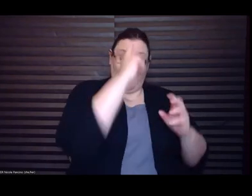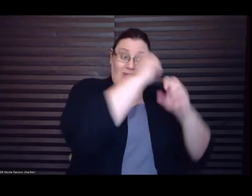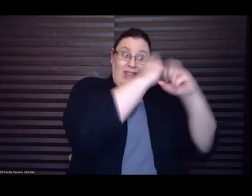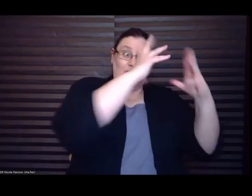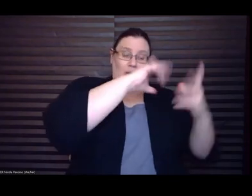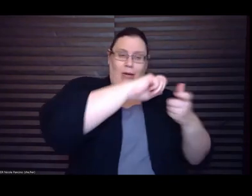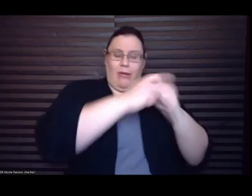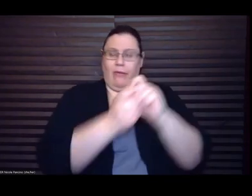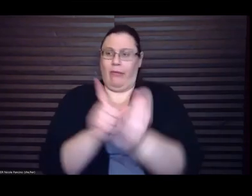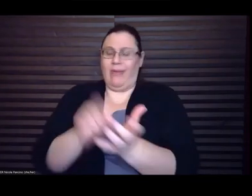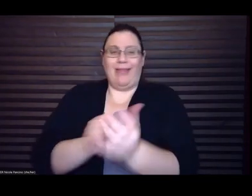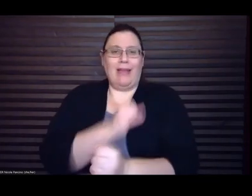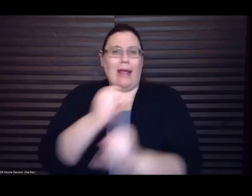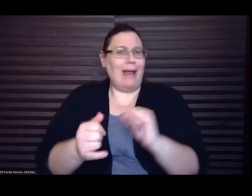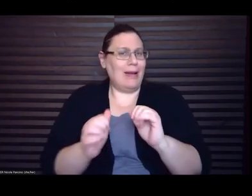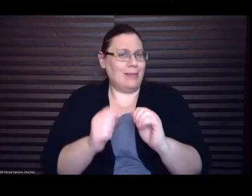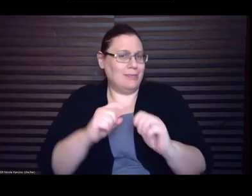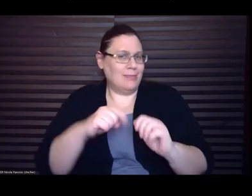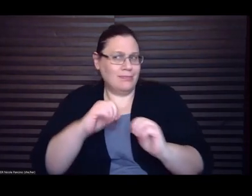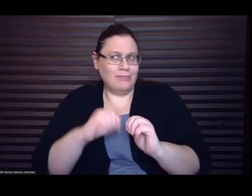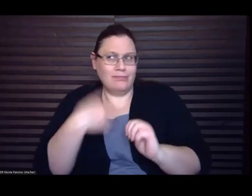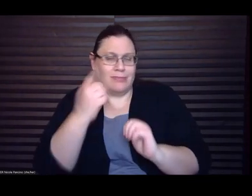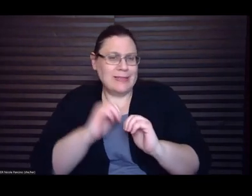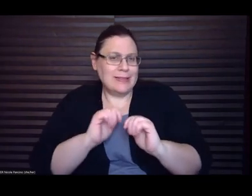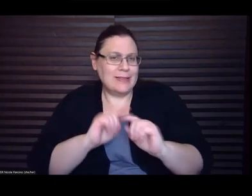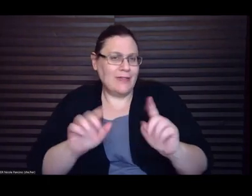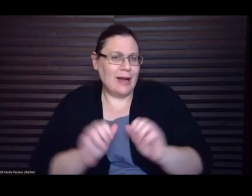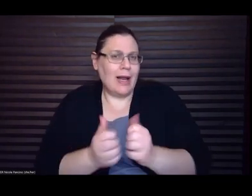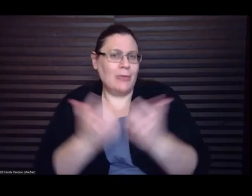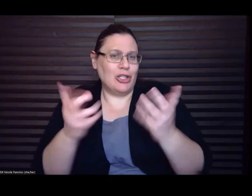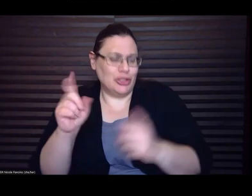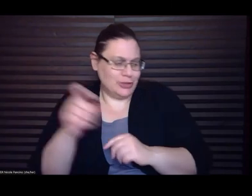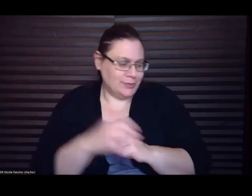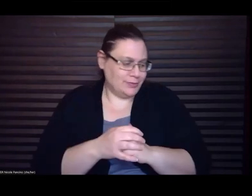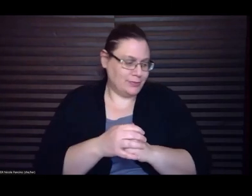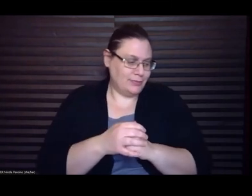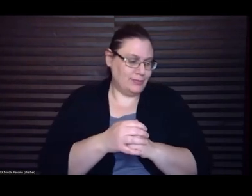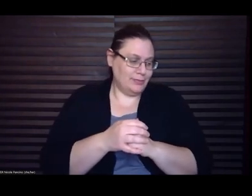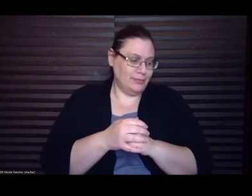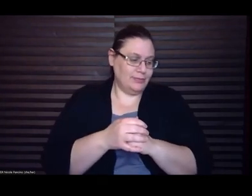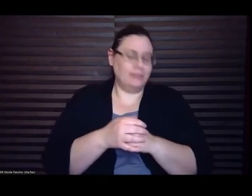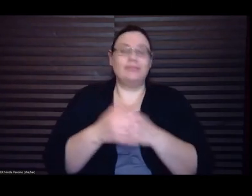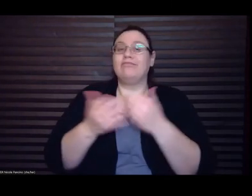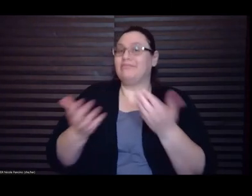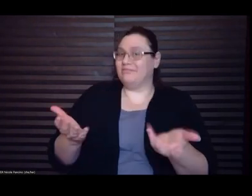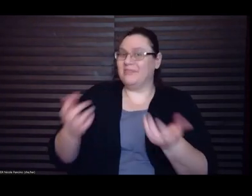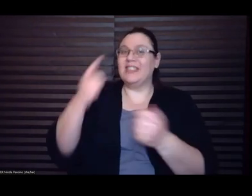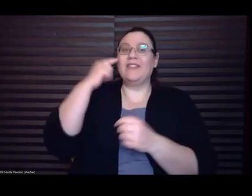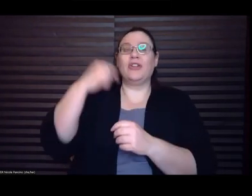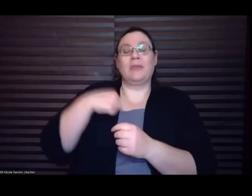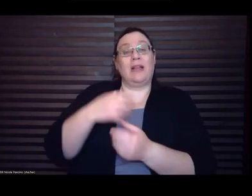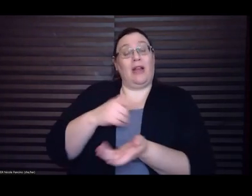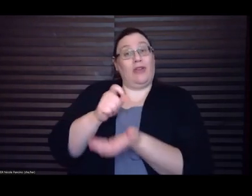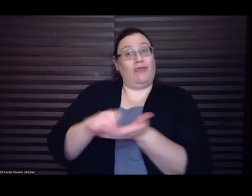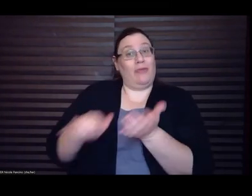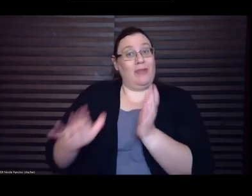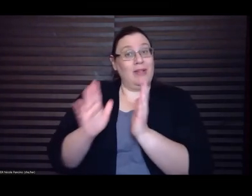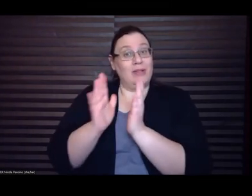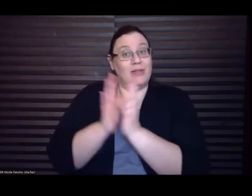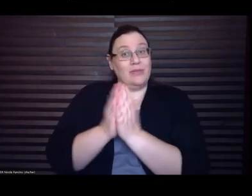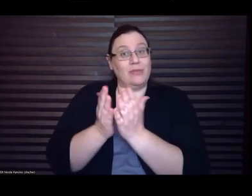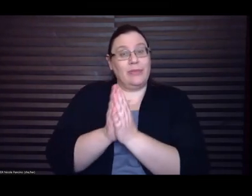Well, for me, I wrote this book in my MFA program. I had come in